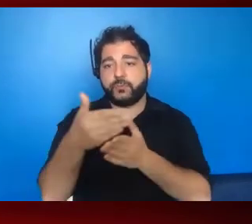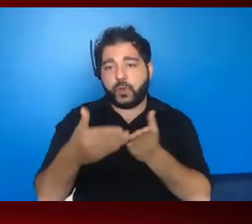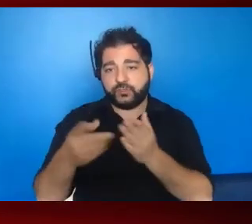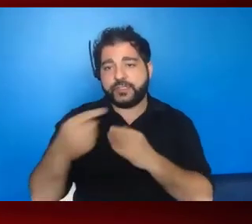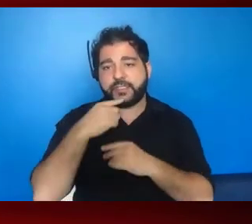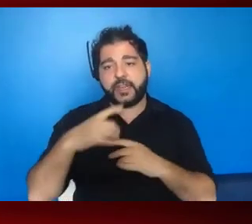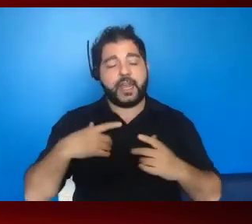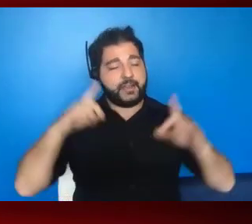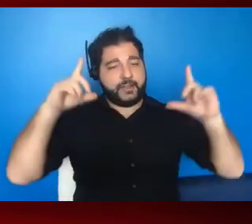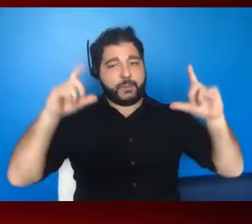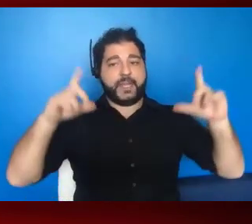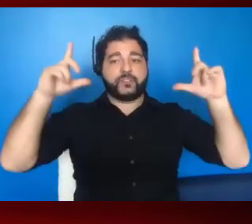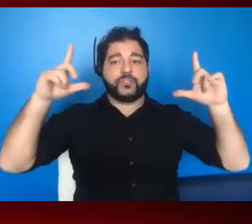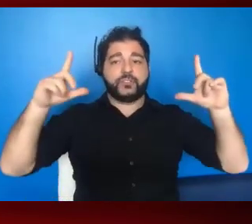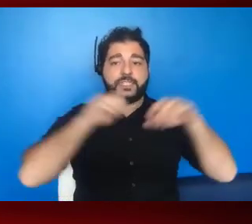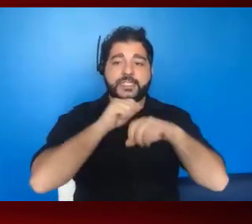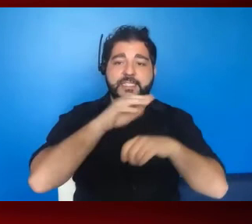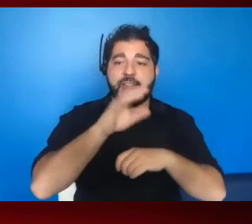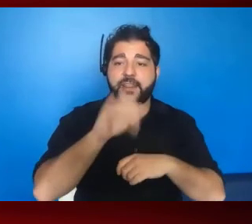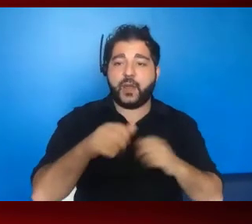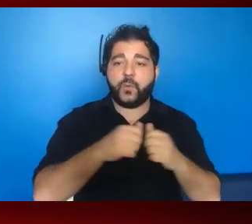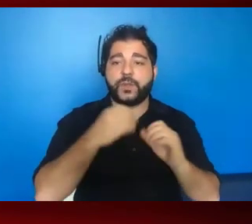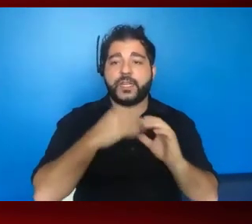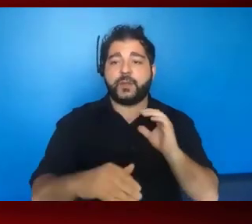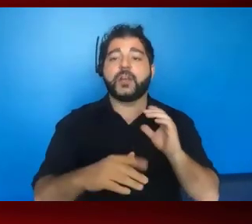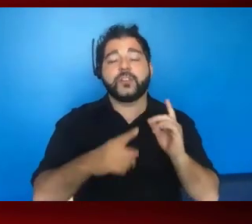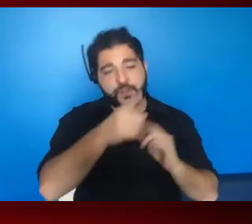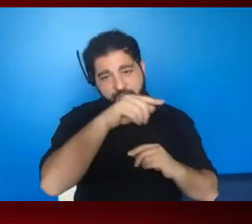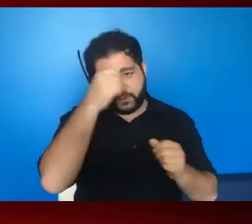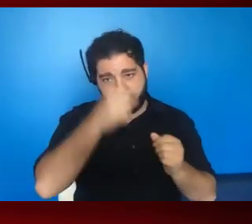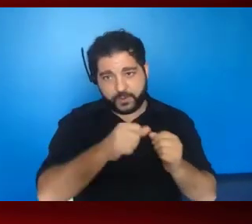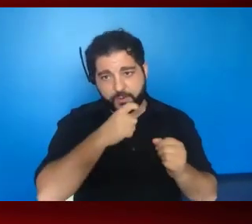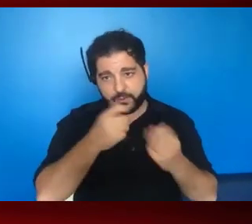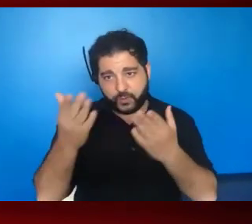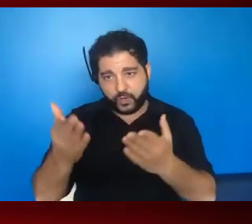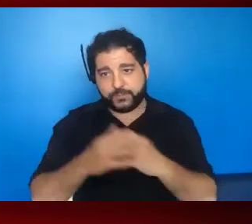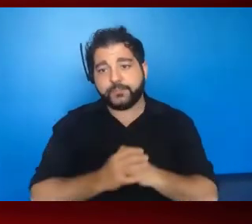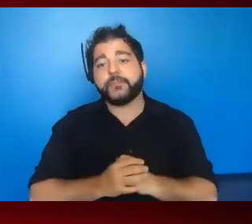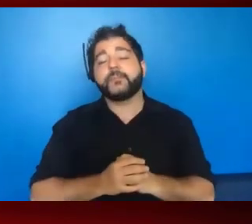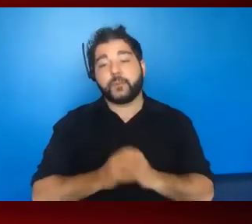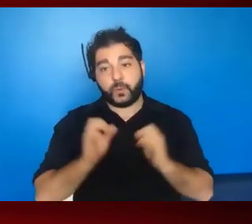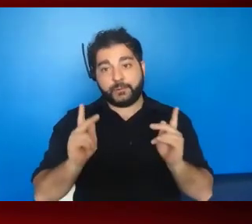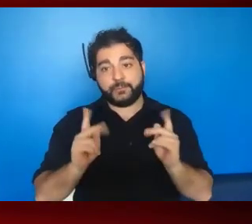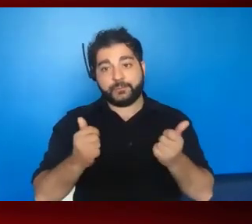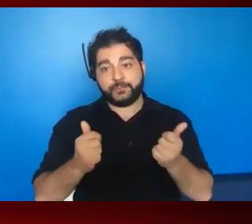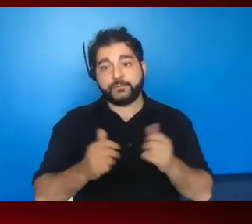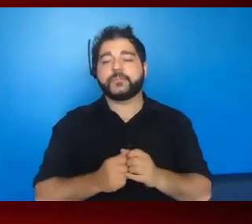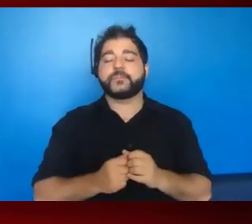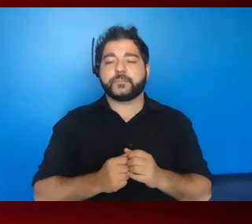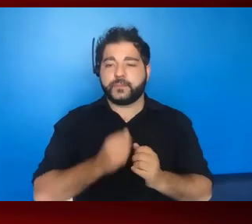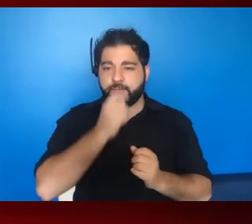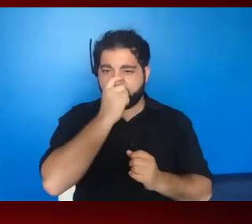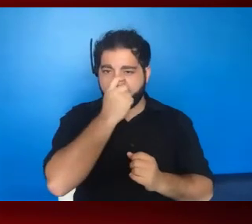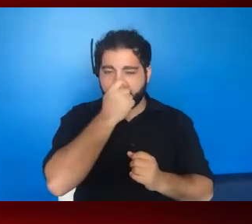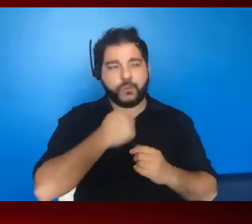take a picture and then send that to them with the email so that they remember you. Carrie. Yeah. And so what I